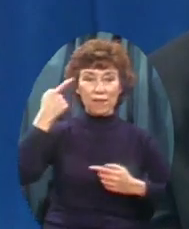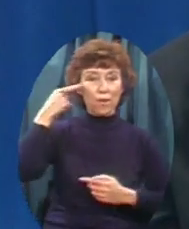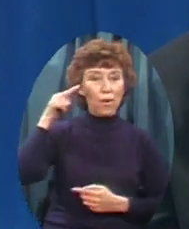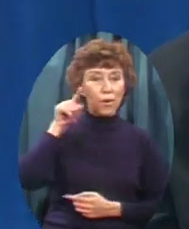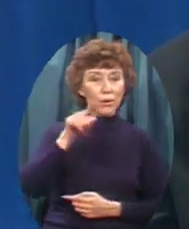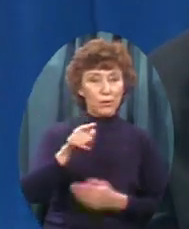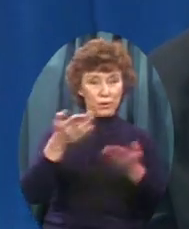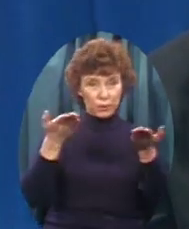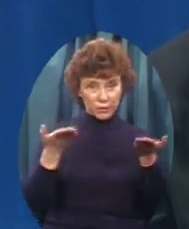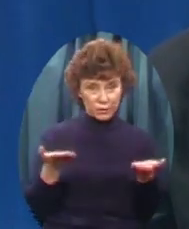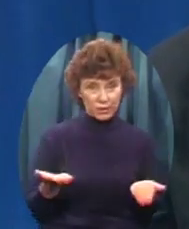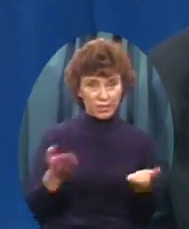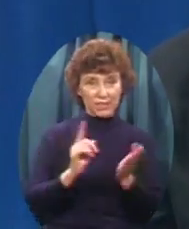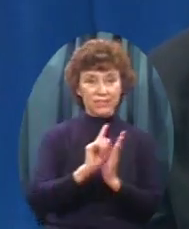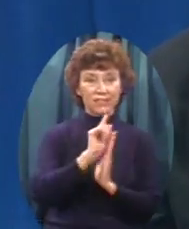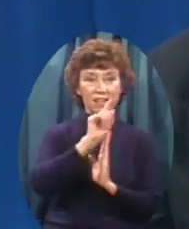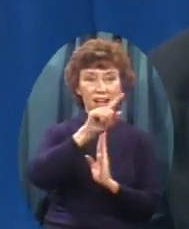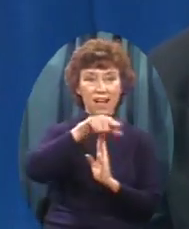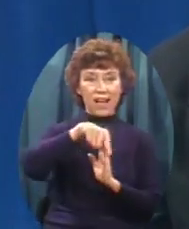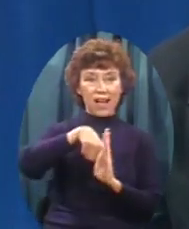This hour